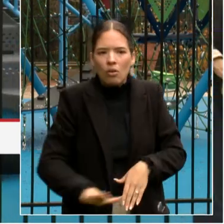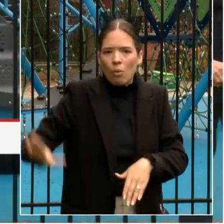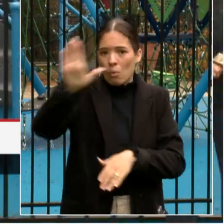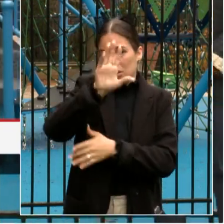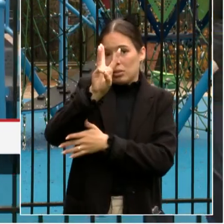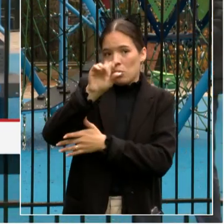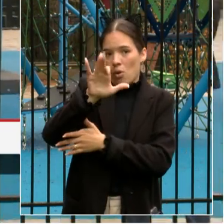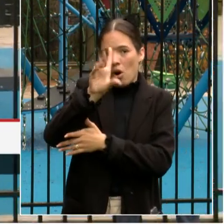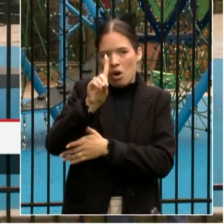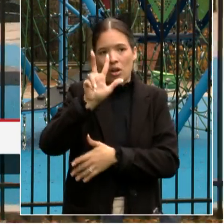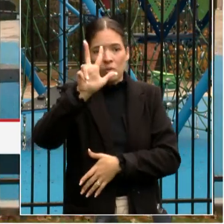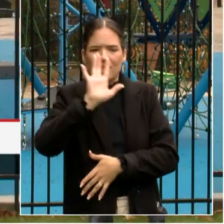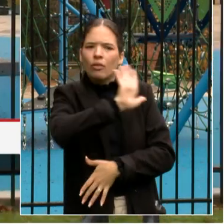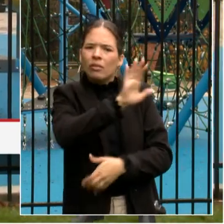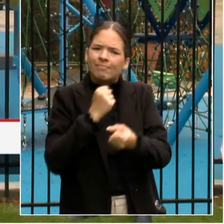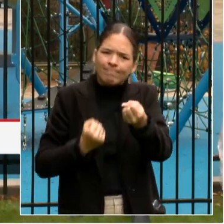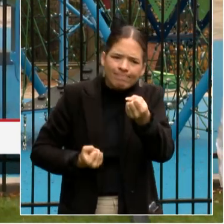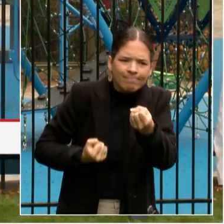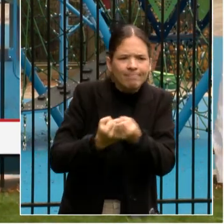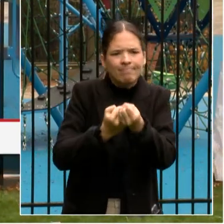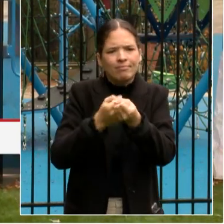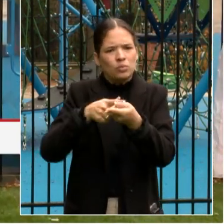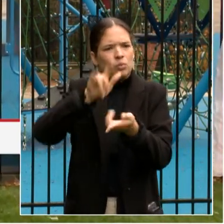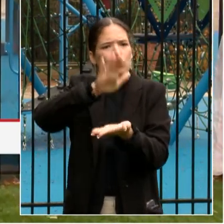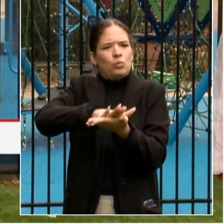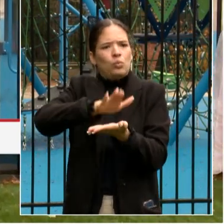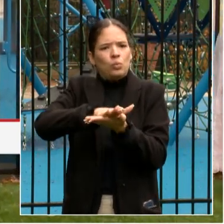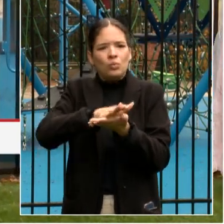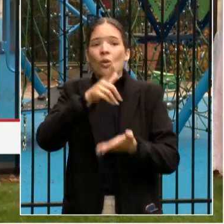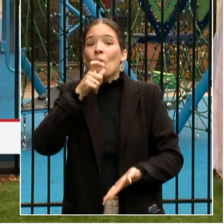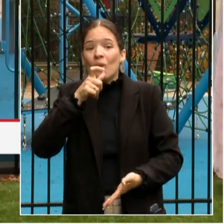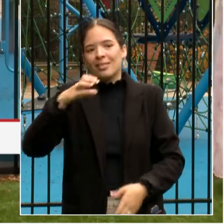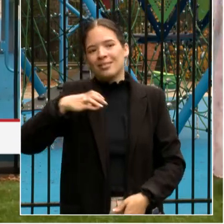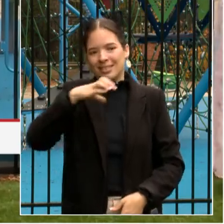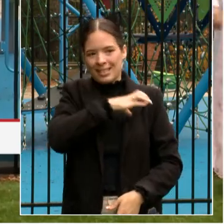advocate for your school, Councilmember Mary Che.